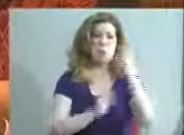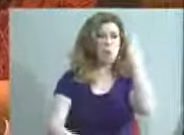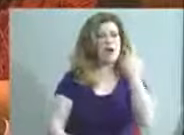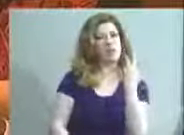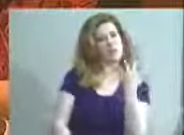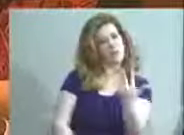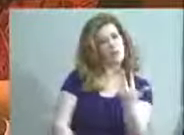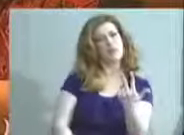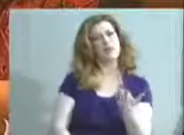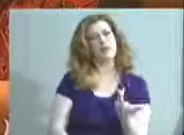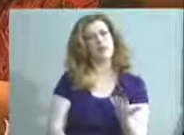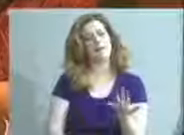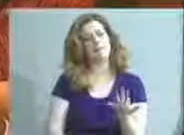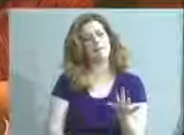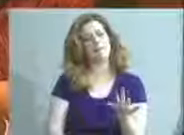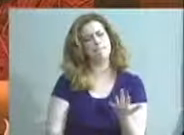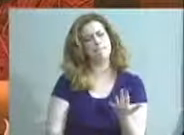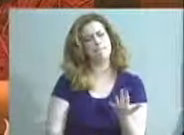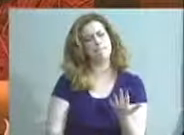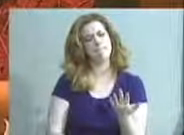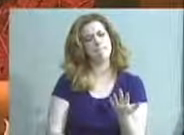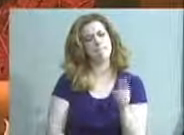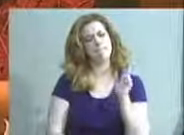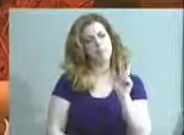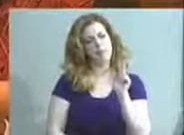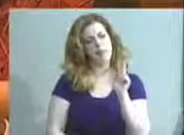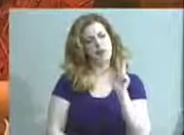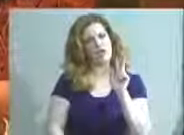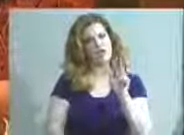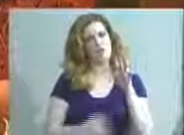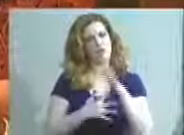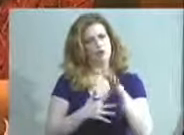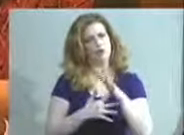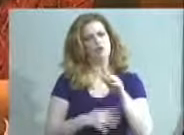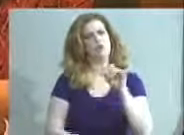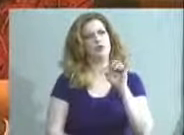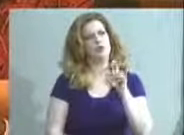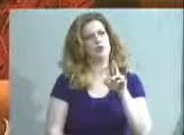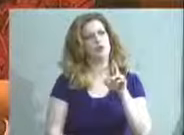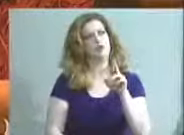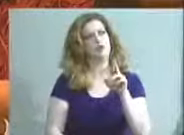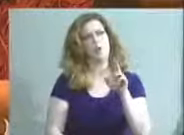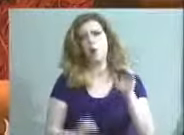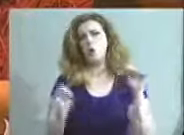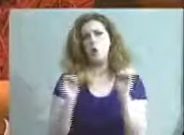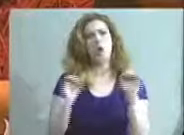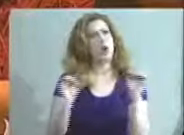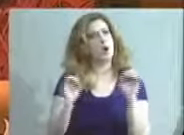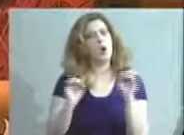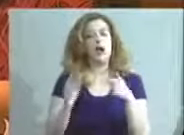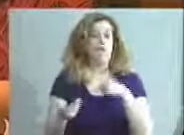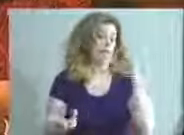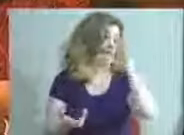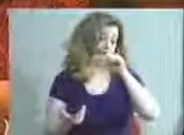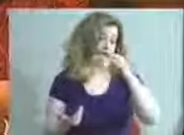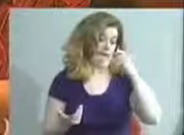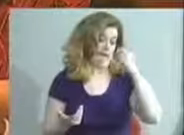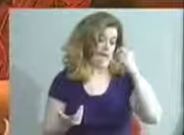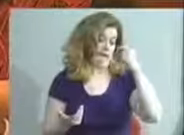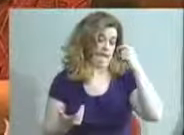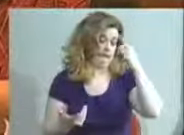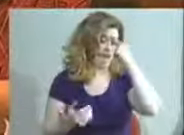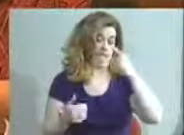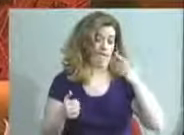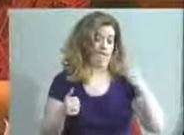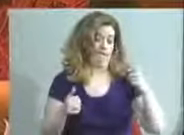juniors. Nobody, I guess, did anything about the first fight.